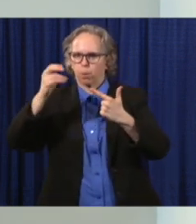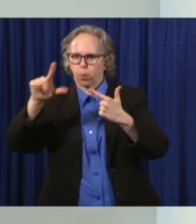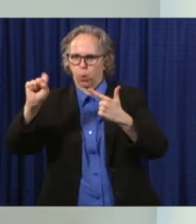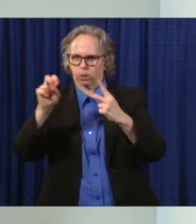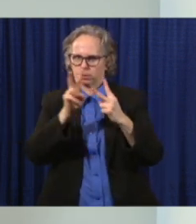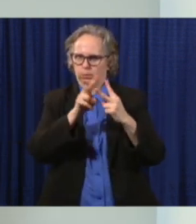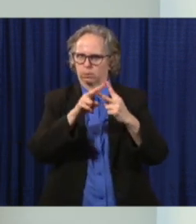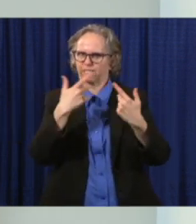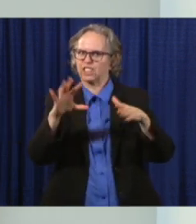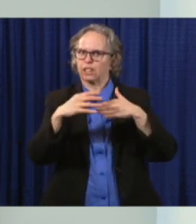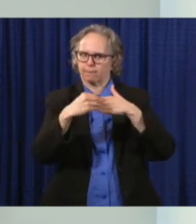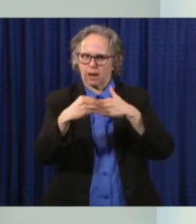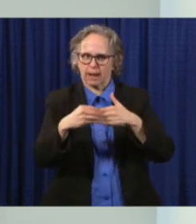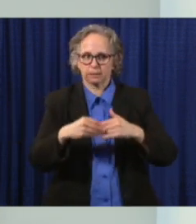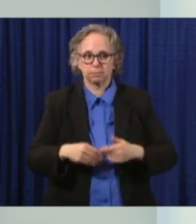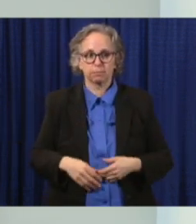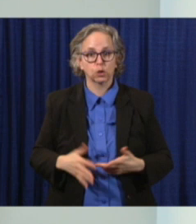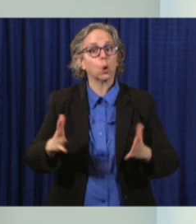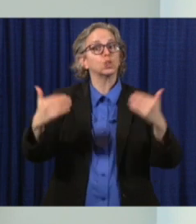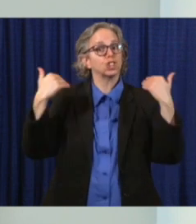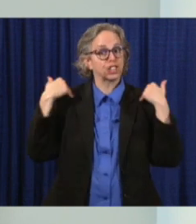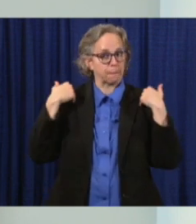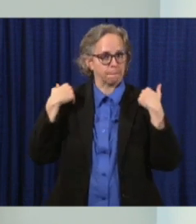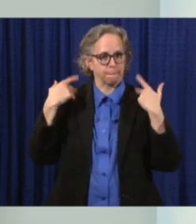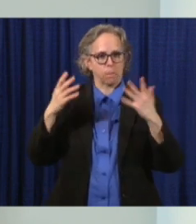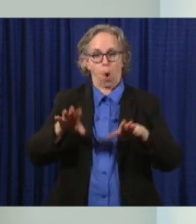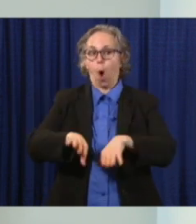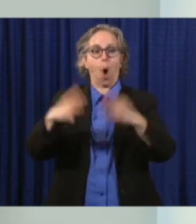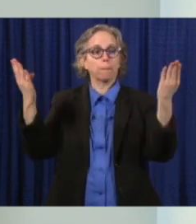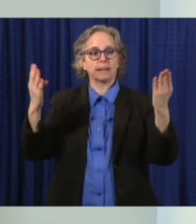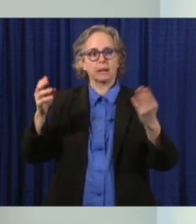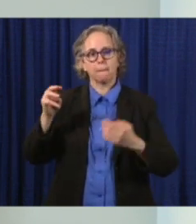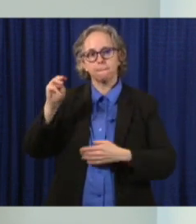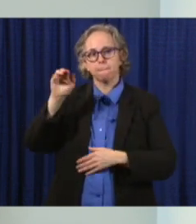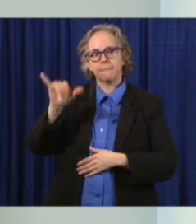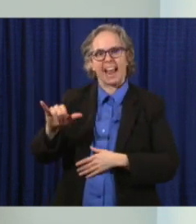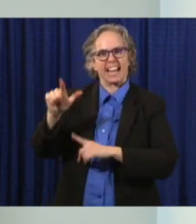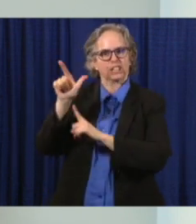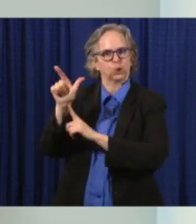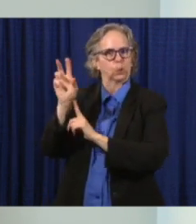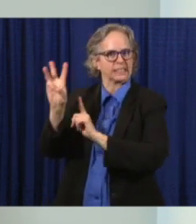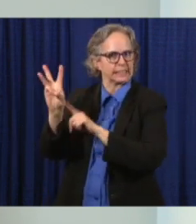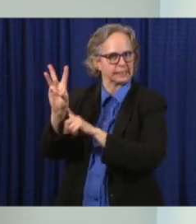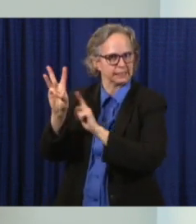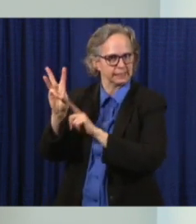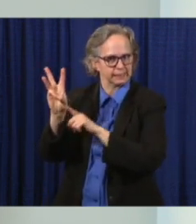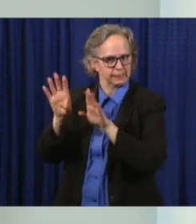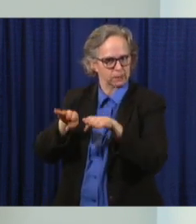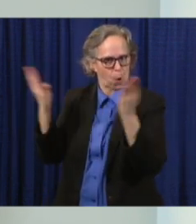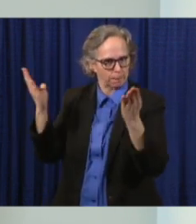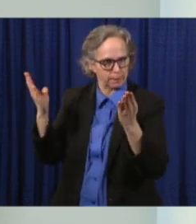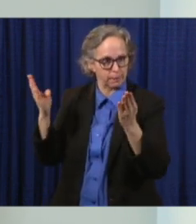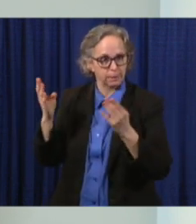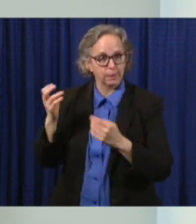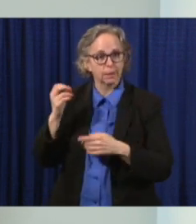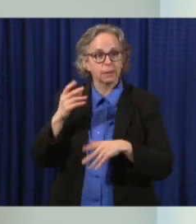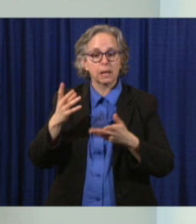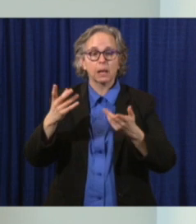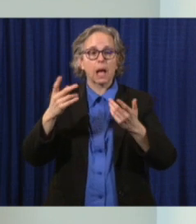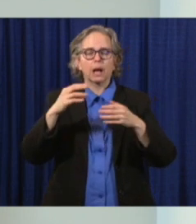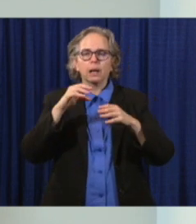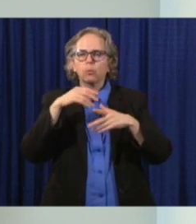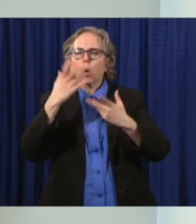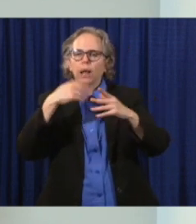fitness centers, they will be able to reopen on May the 26th. Guidance will be on the website at some point